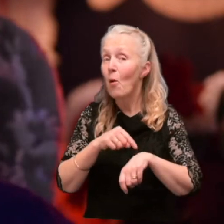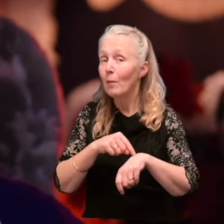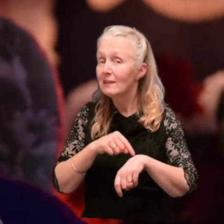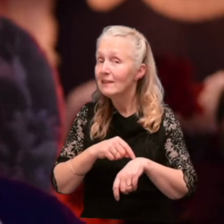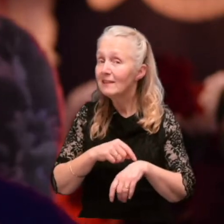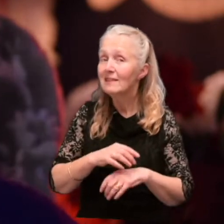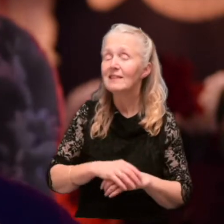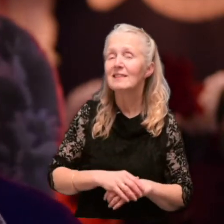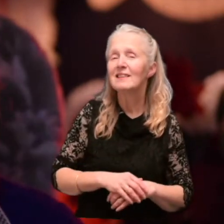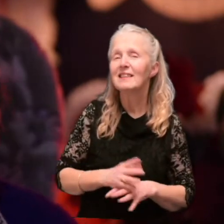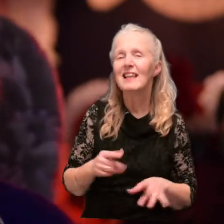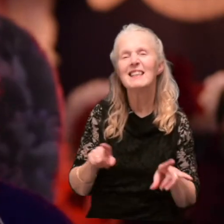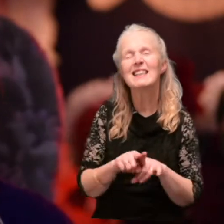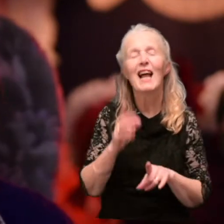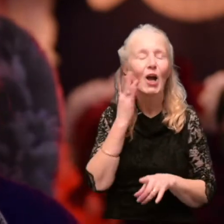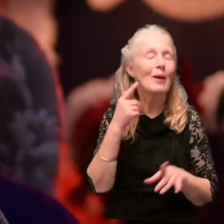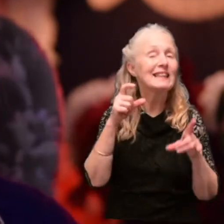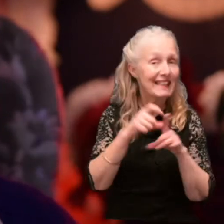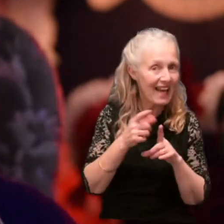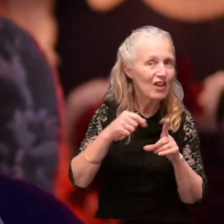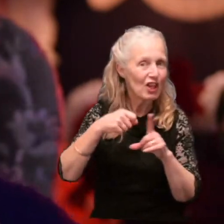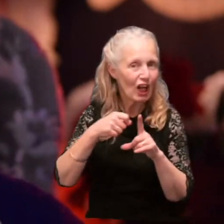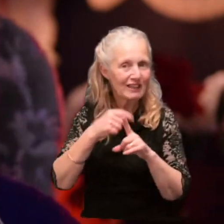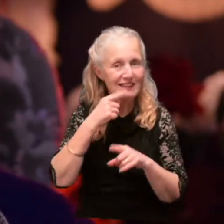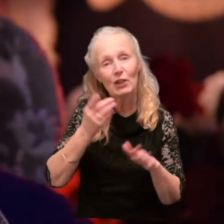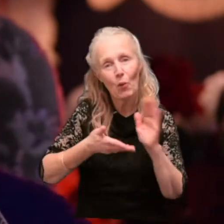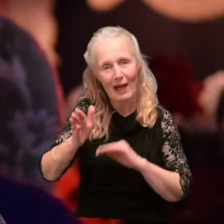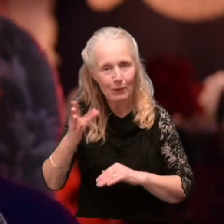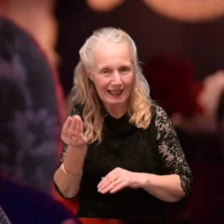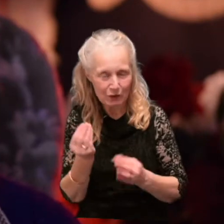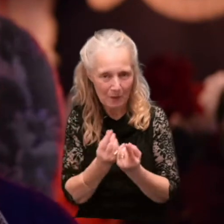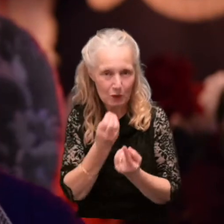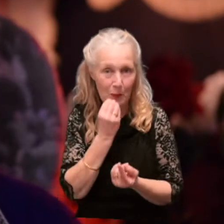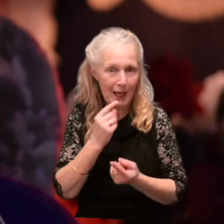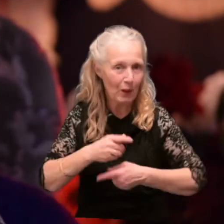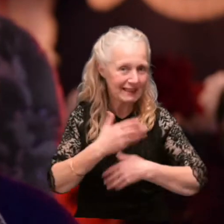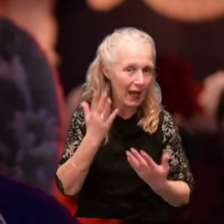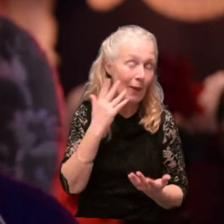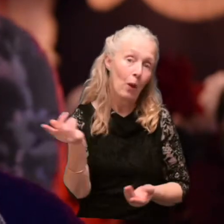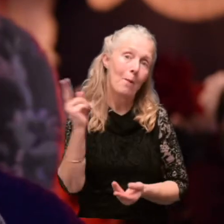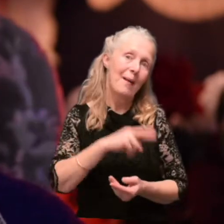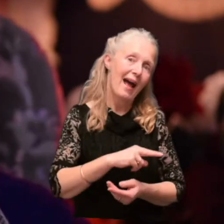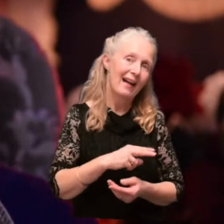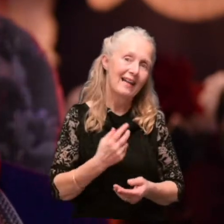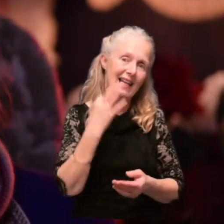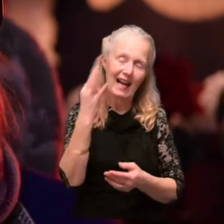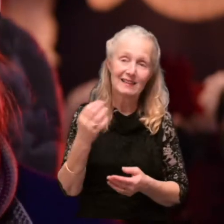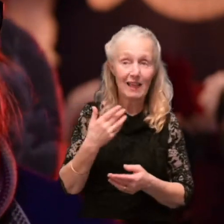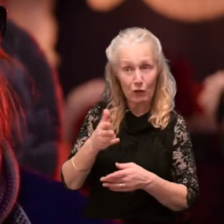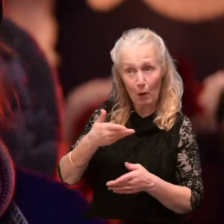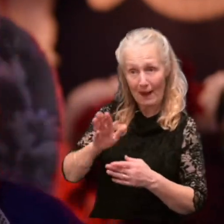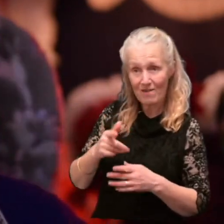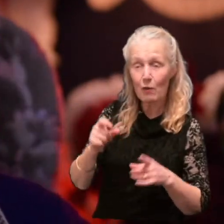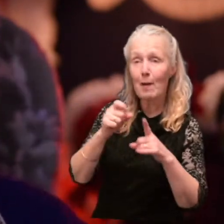like, it's like when Dave and Kirsty said they were going out to get something to eat one day, and when they got back, he asked them if they'd been for a pot